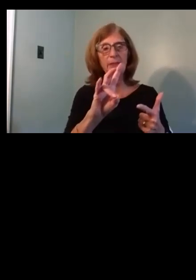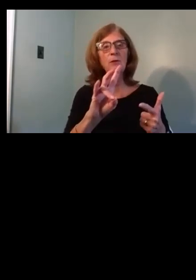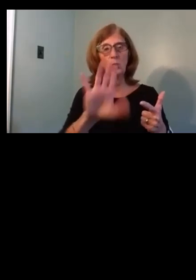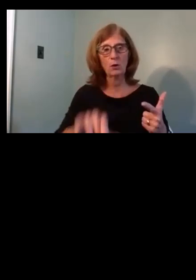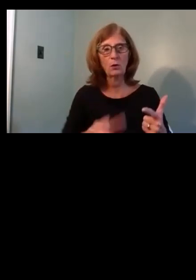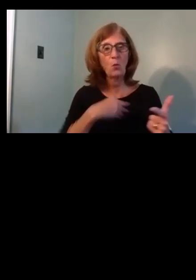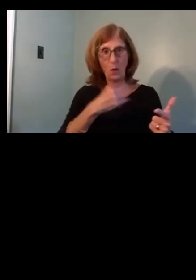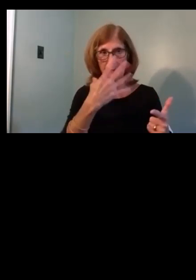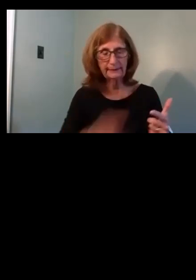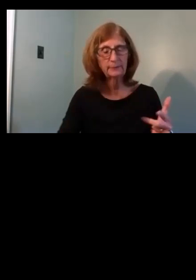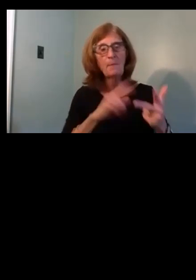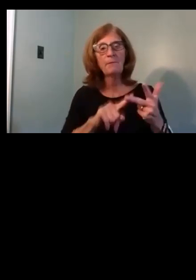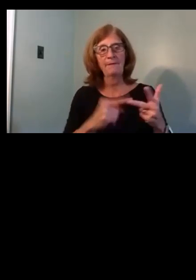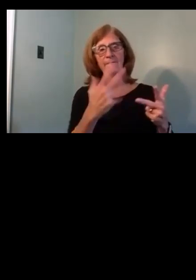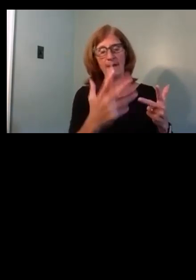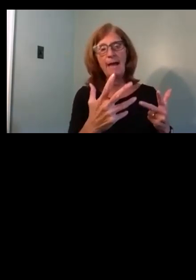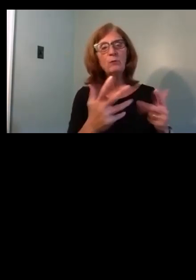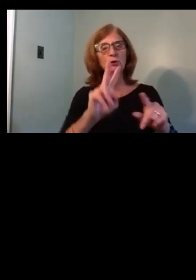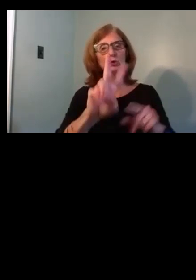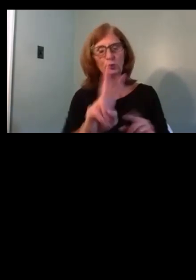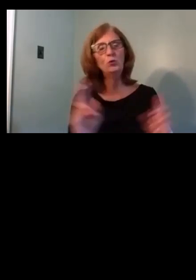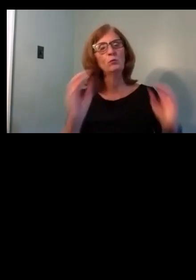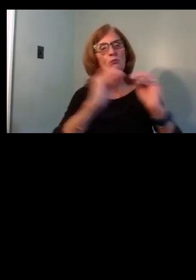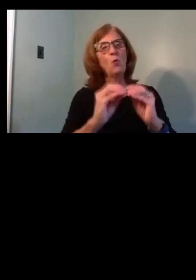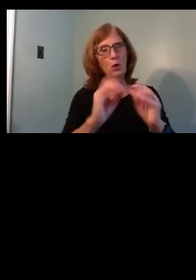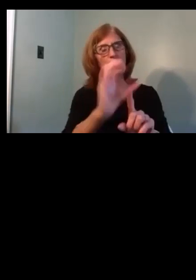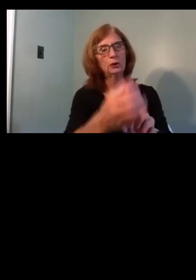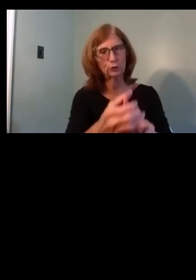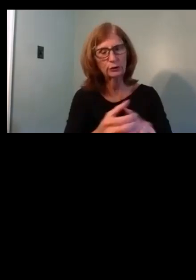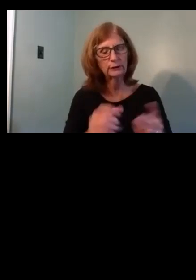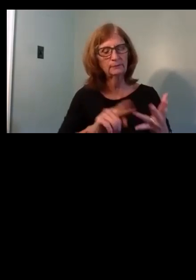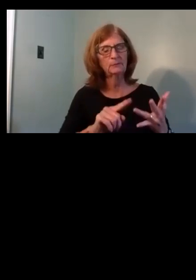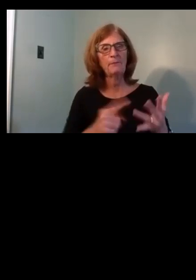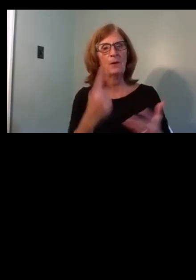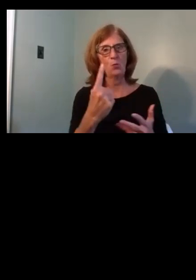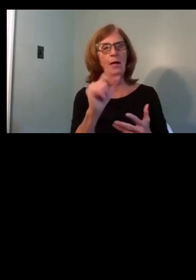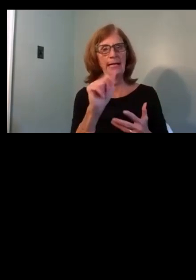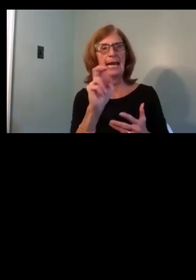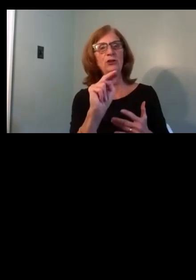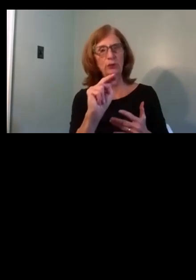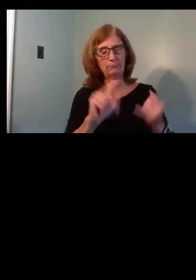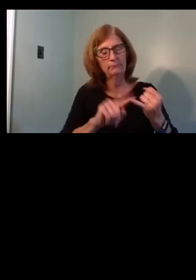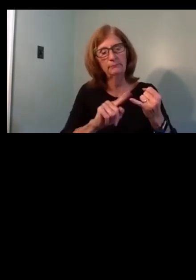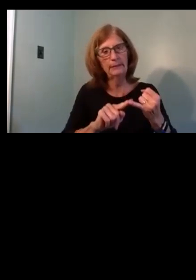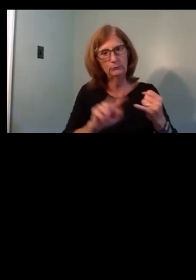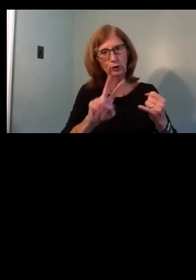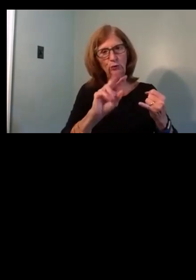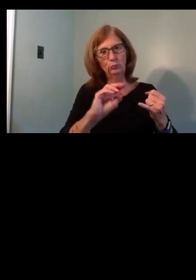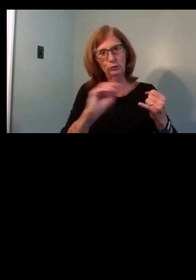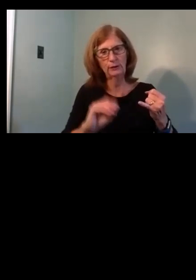respondents were two or more ethnicities, two are Asian, and one percent were other. Um,